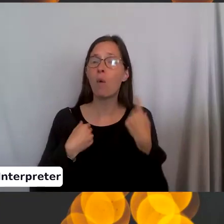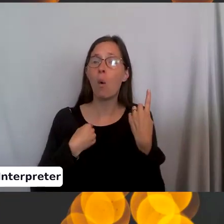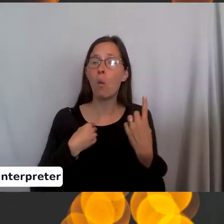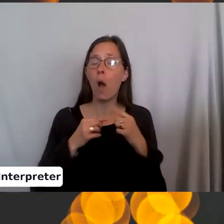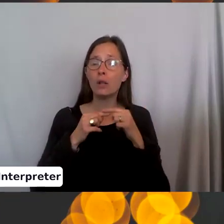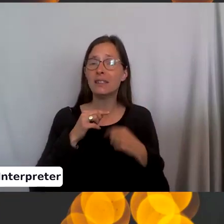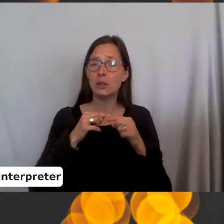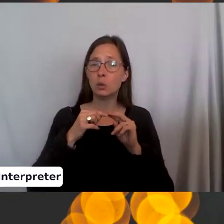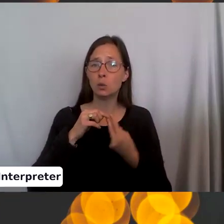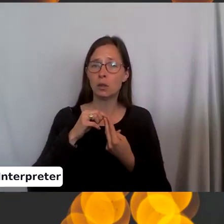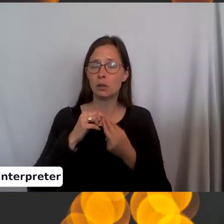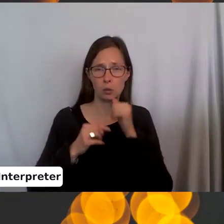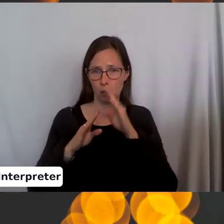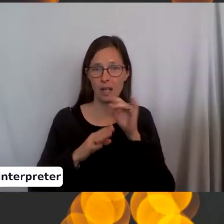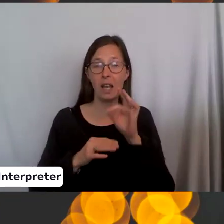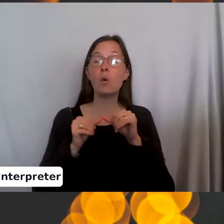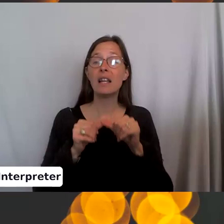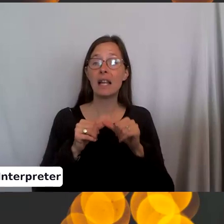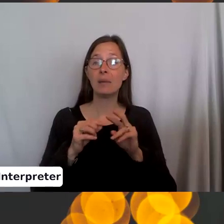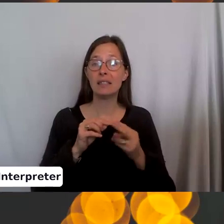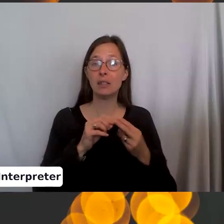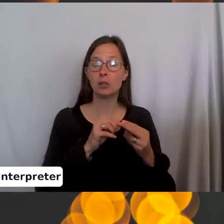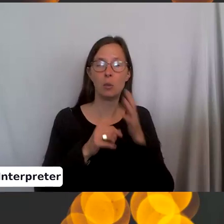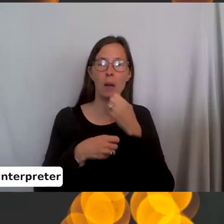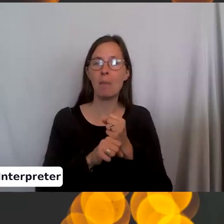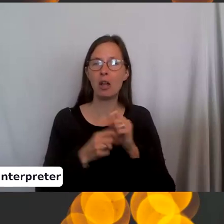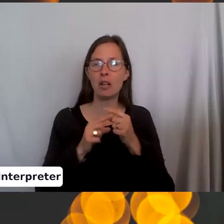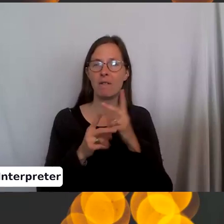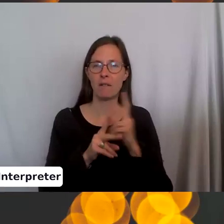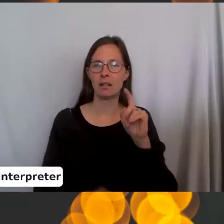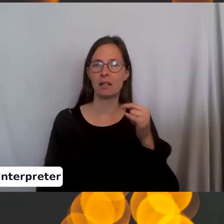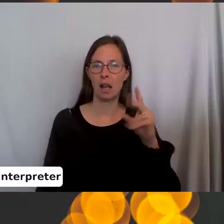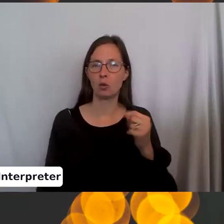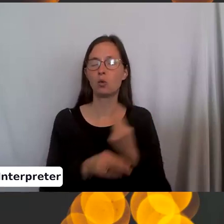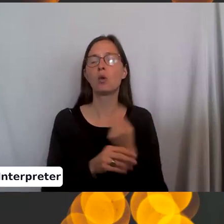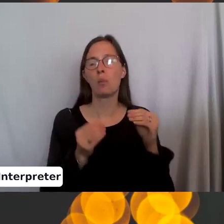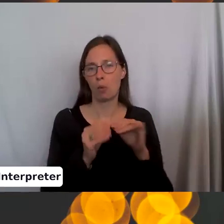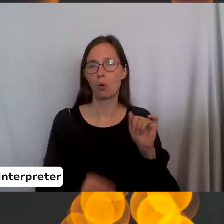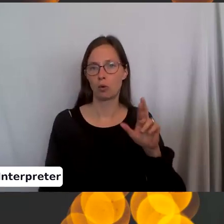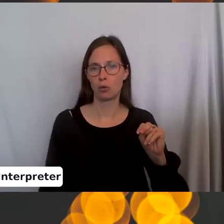If you, if you keep twisting the stitches, it's just going to make your knitting too tight because you're using more yarn.